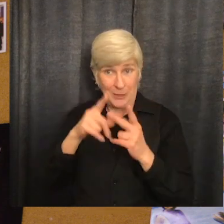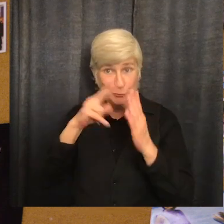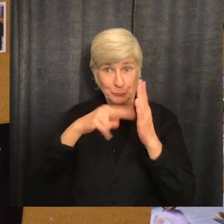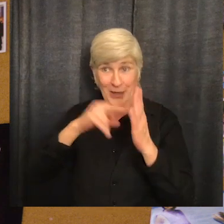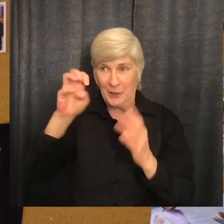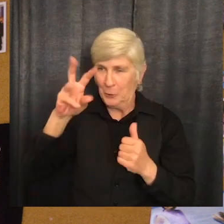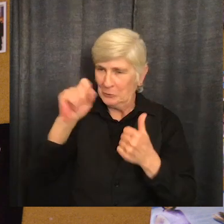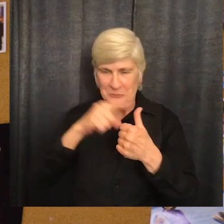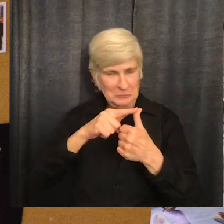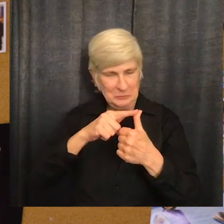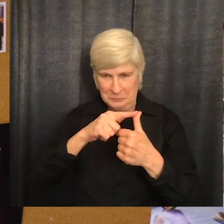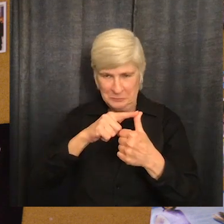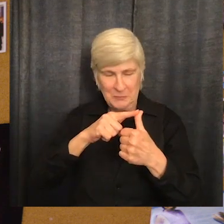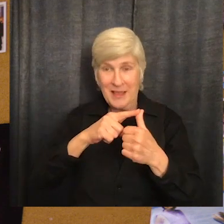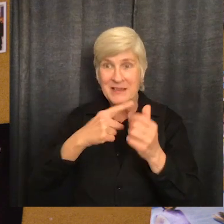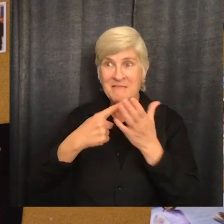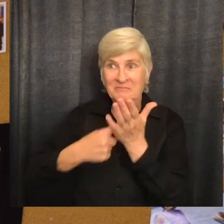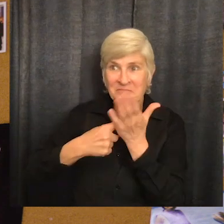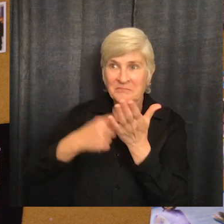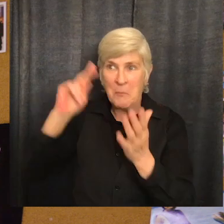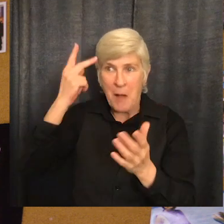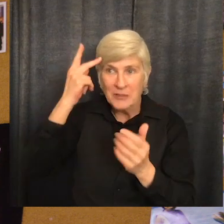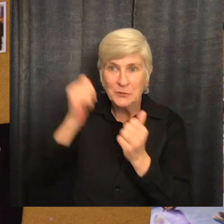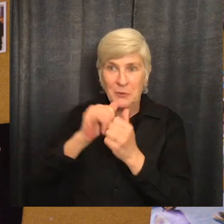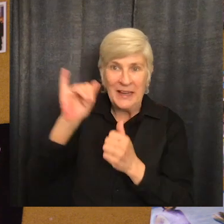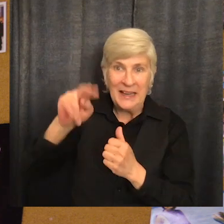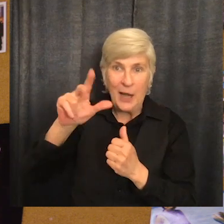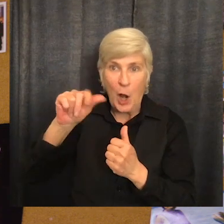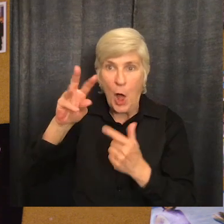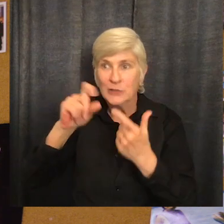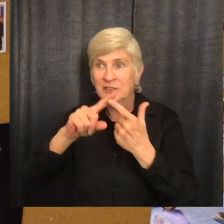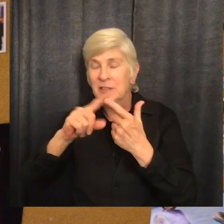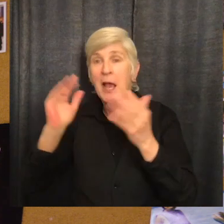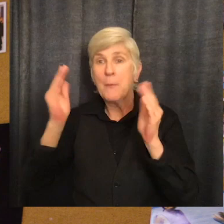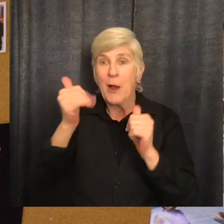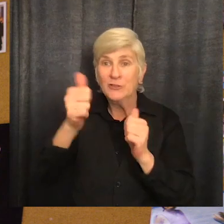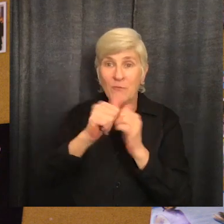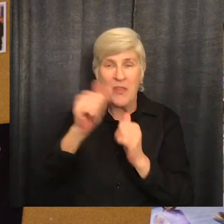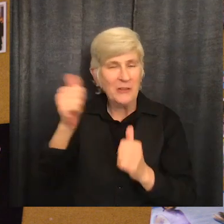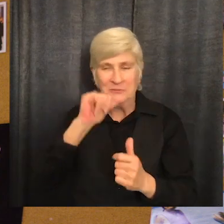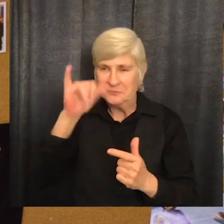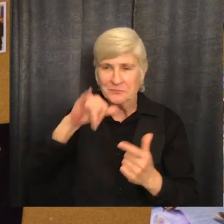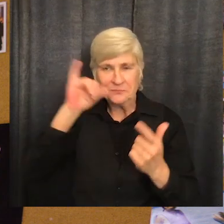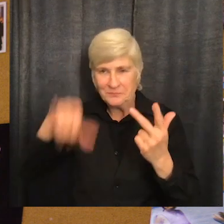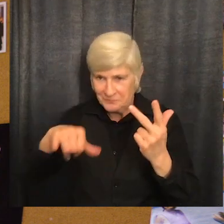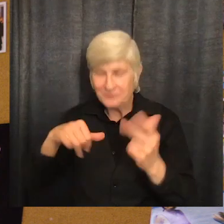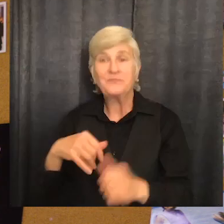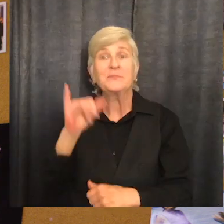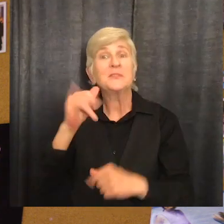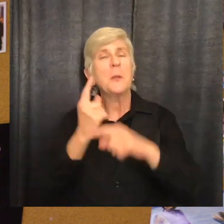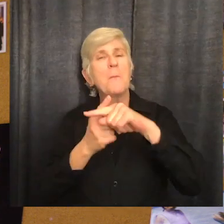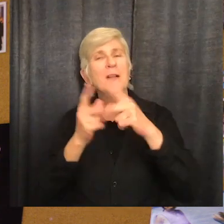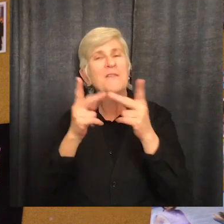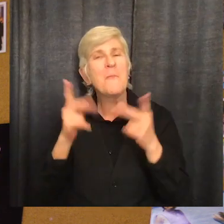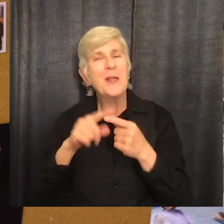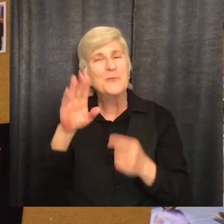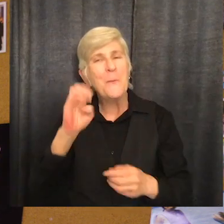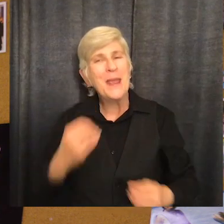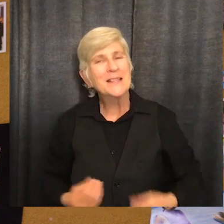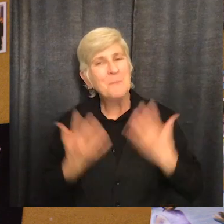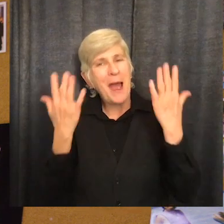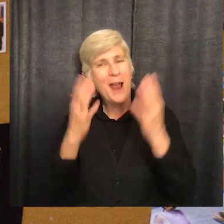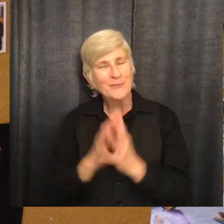the news, or debate politics with your in-laws, or compare yourself to others. It's a positive place to be inspired.